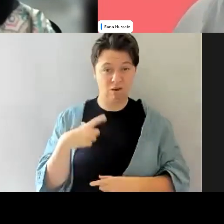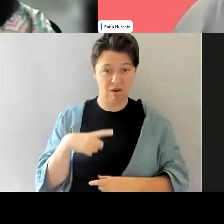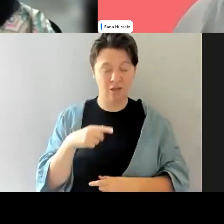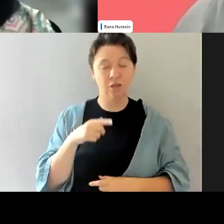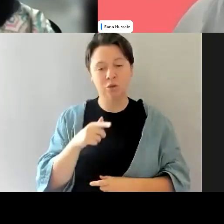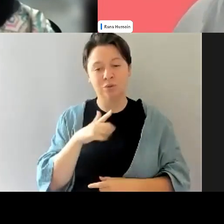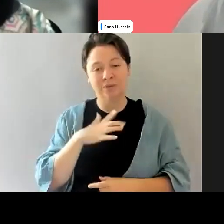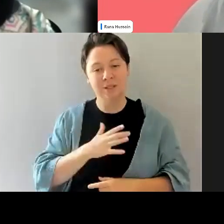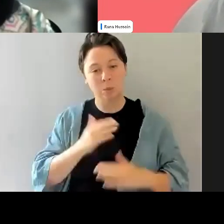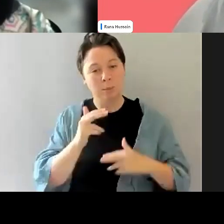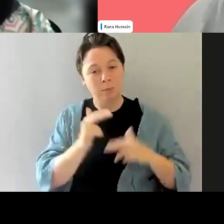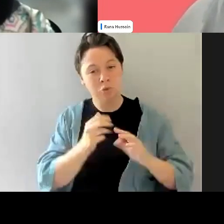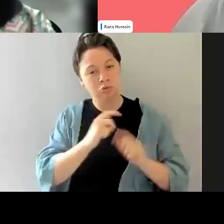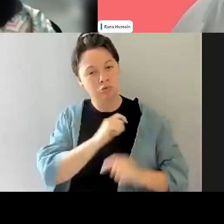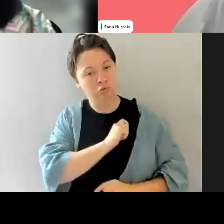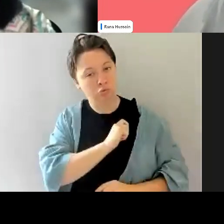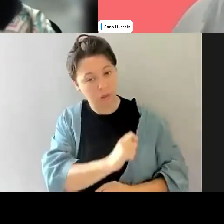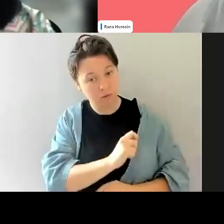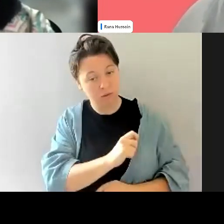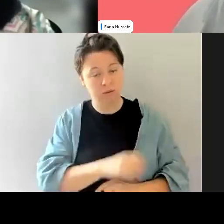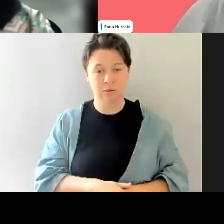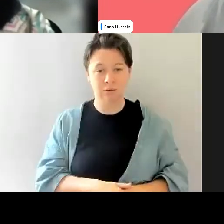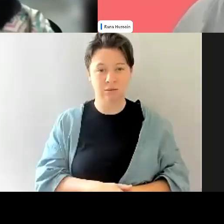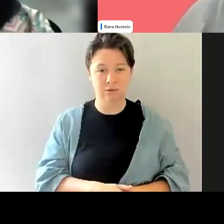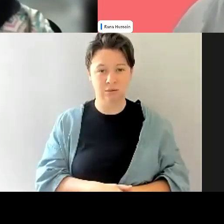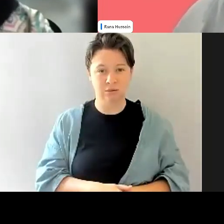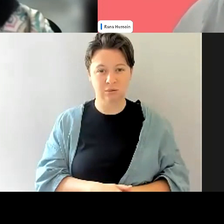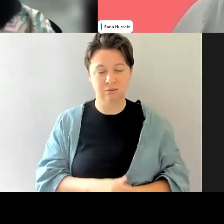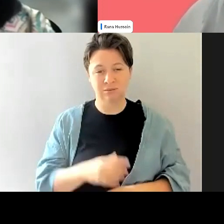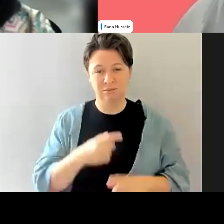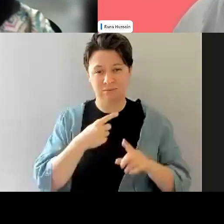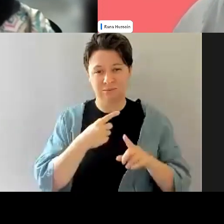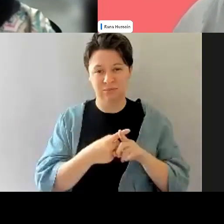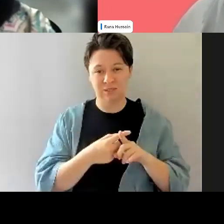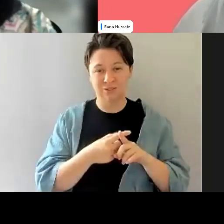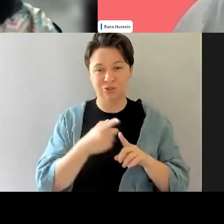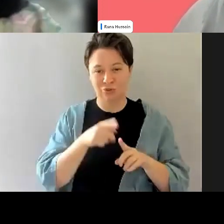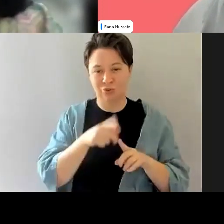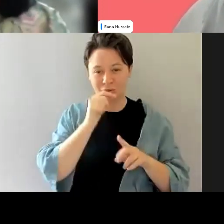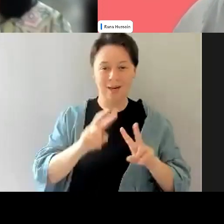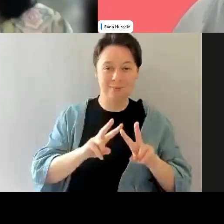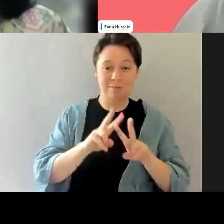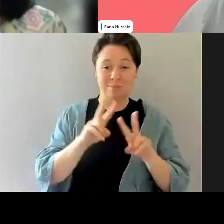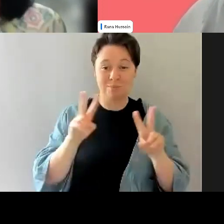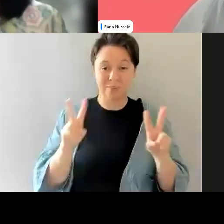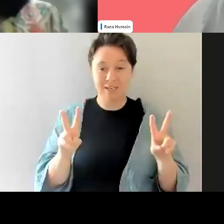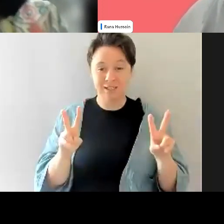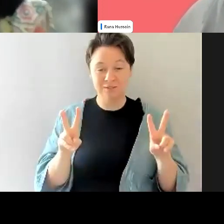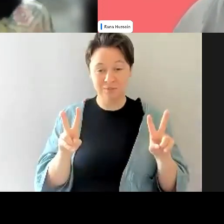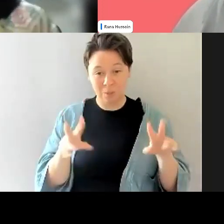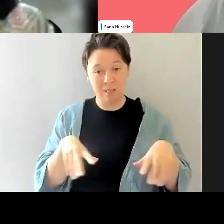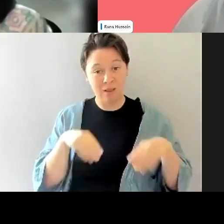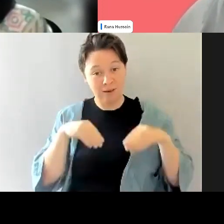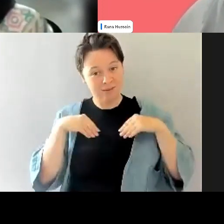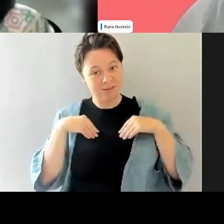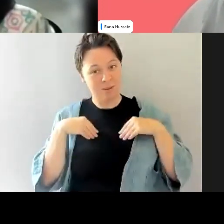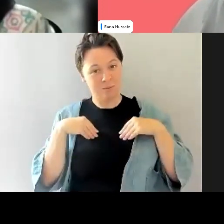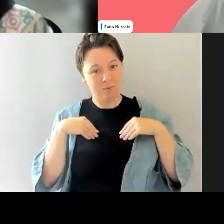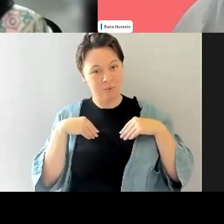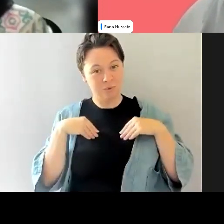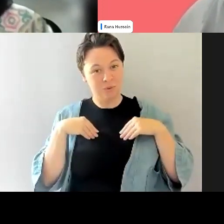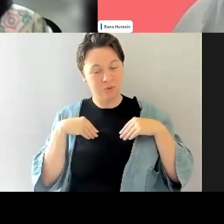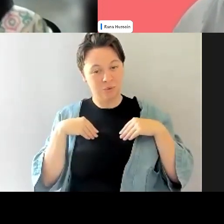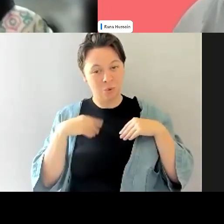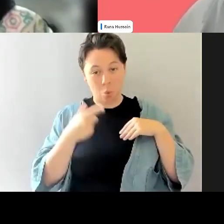build that trust and, and there's ways of resistance as well. There's peaceful resistance. There's, um, you know, proving through your